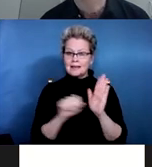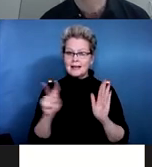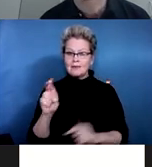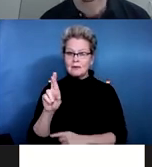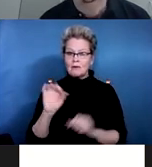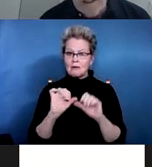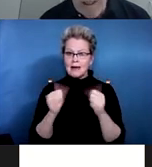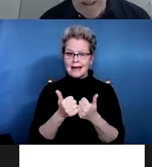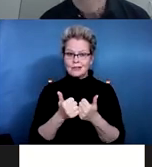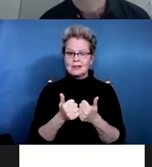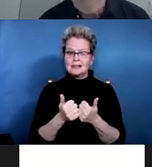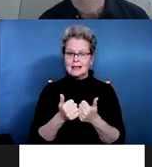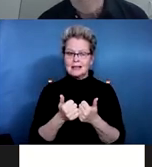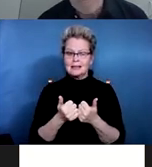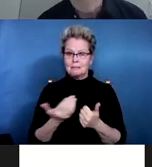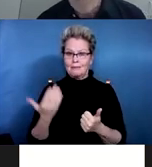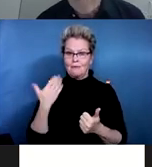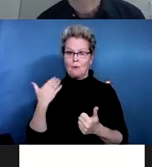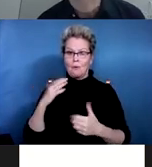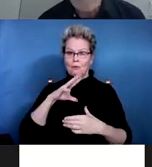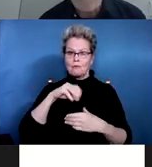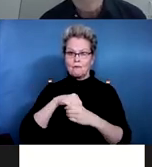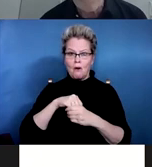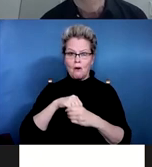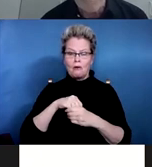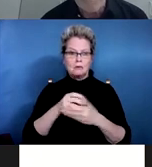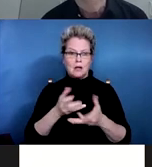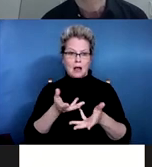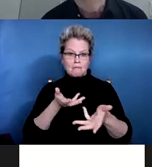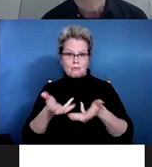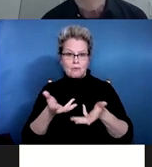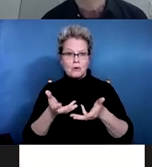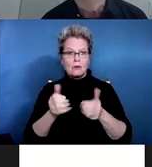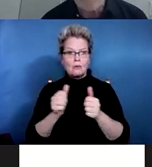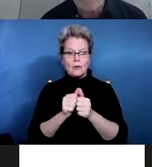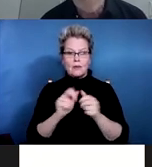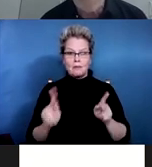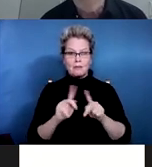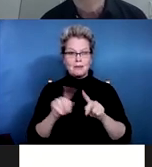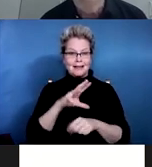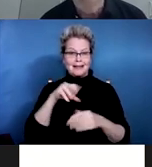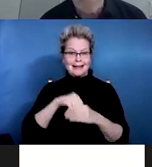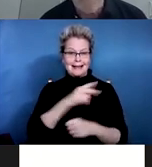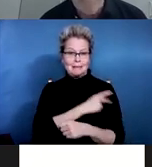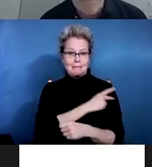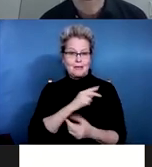were engaged in and with folks who were in inpatient rehabilitation.